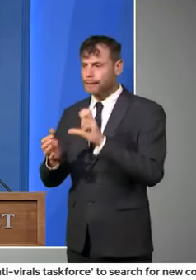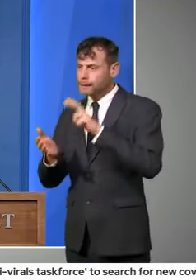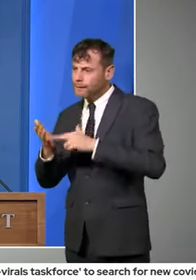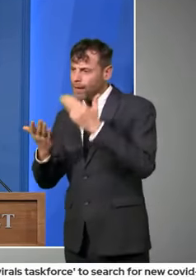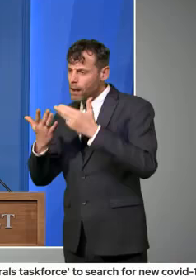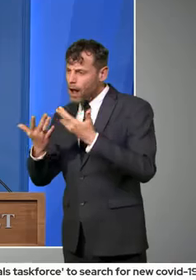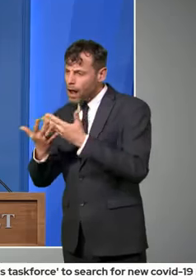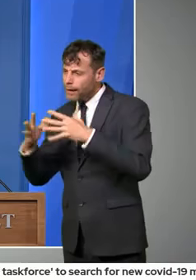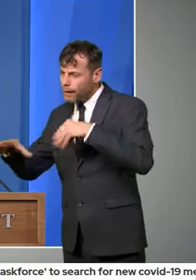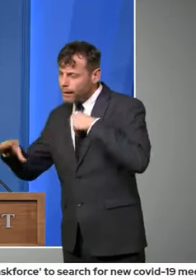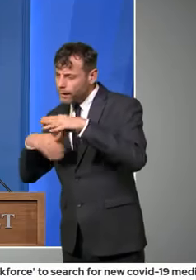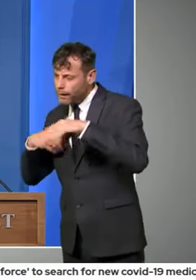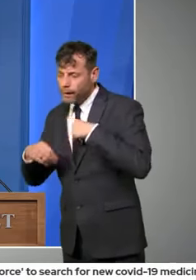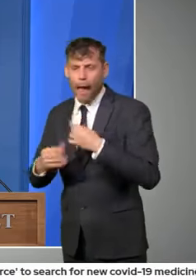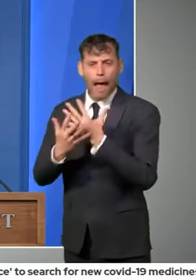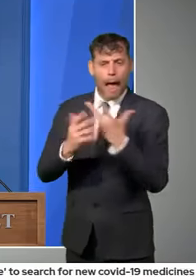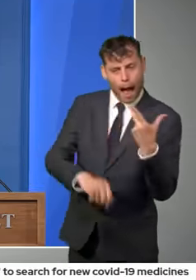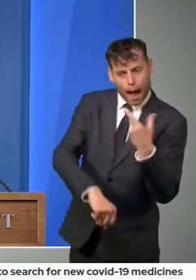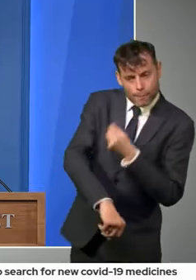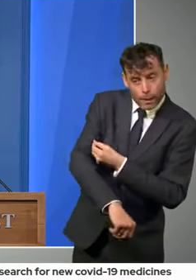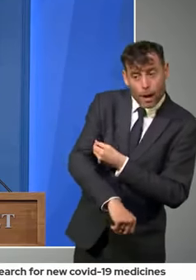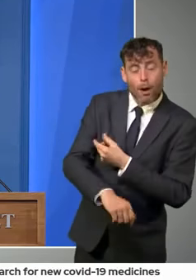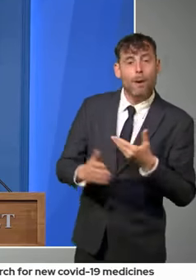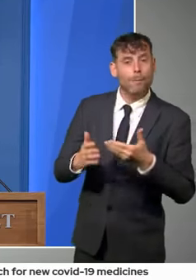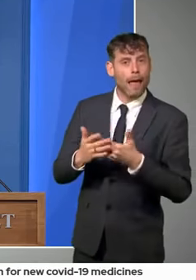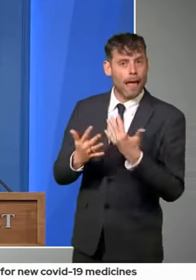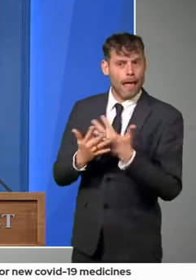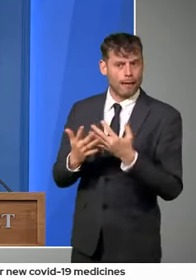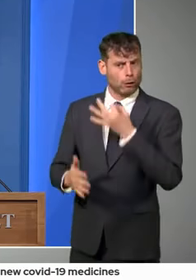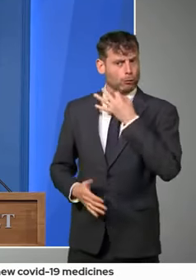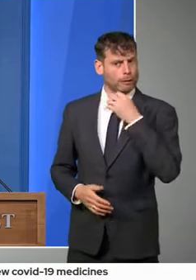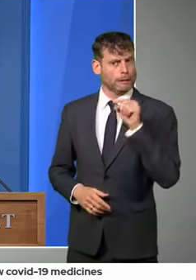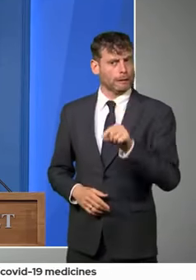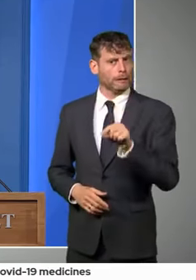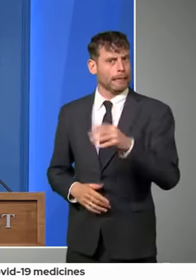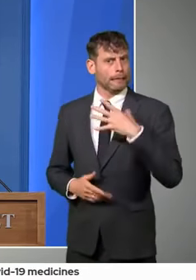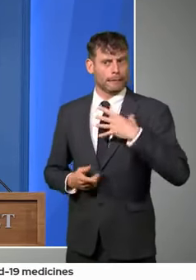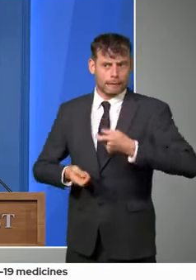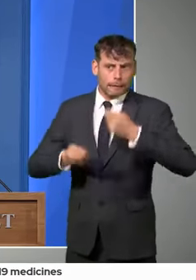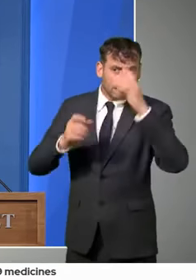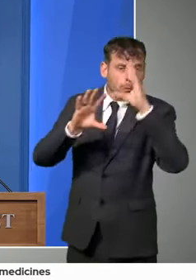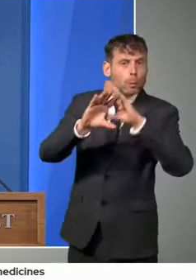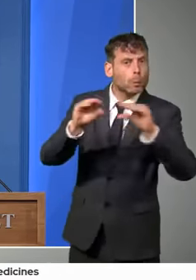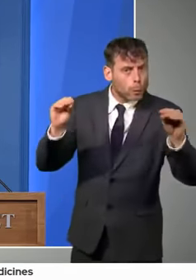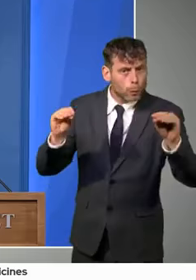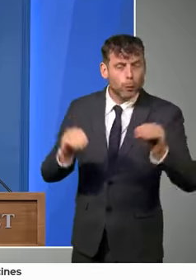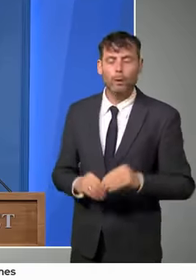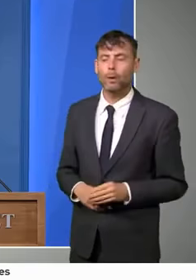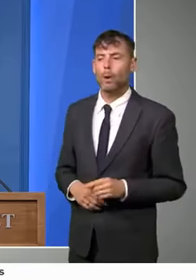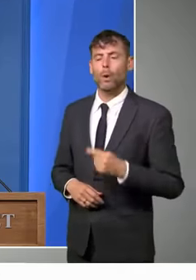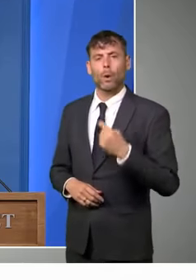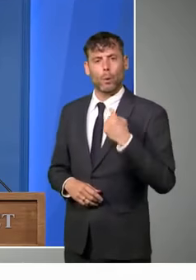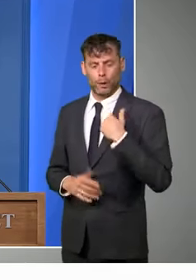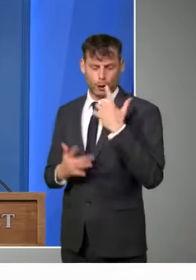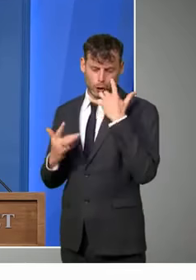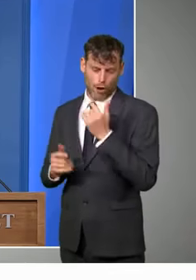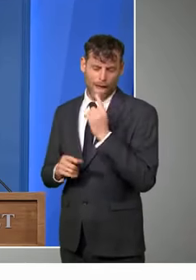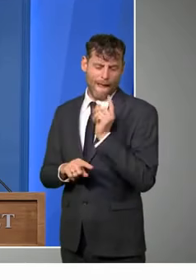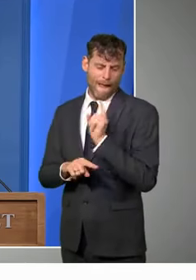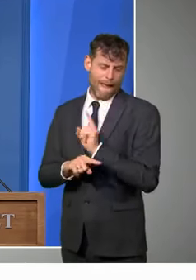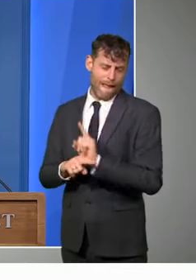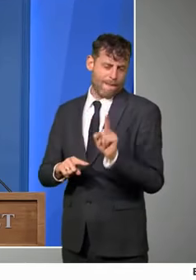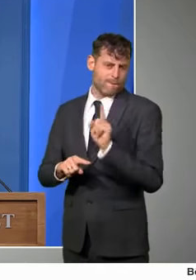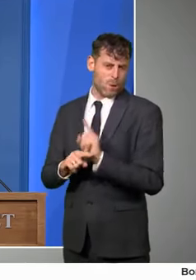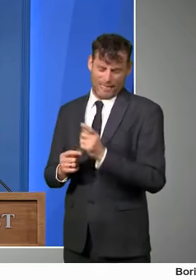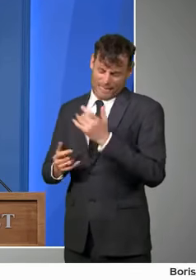any safety alerts as well. So although they aren't triangulated every week, those statistics are produced, and we're able to look at those and understand what